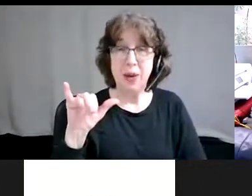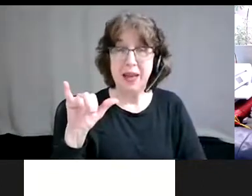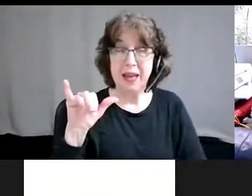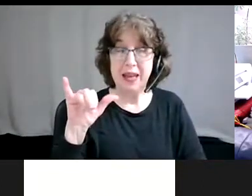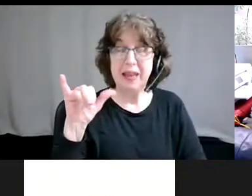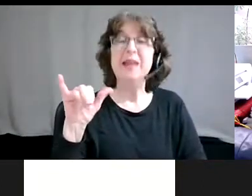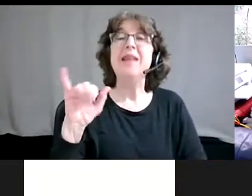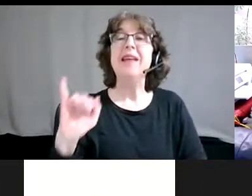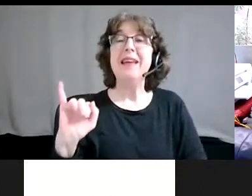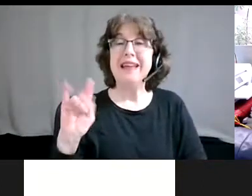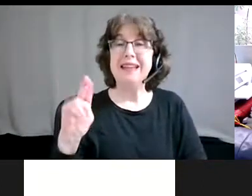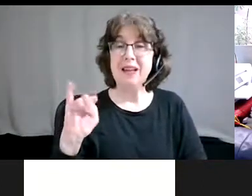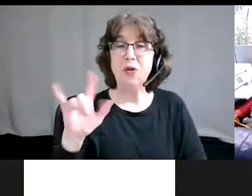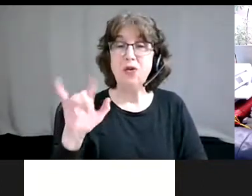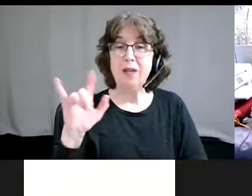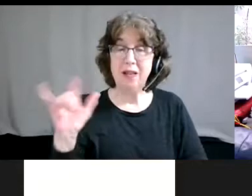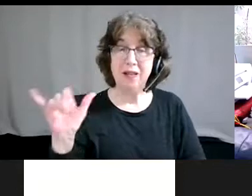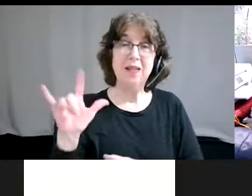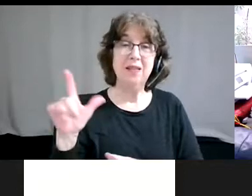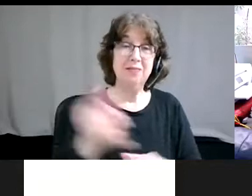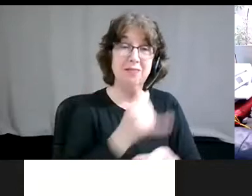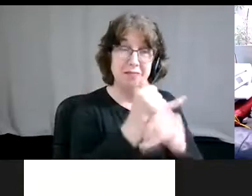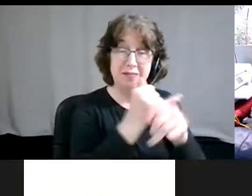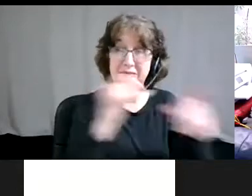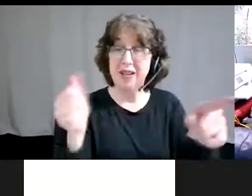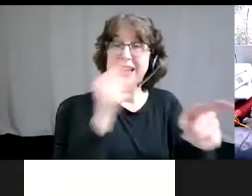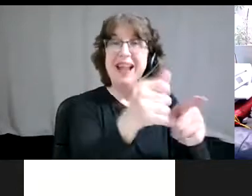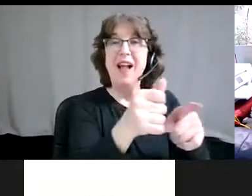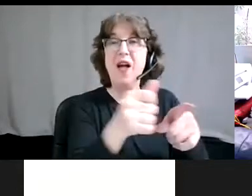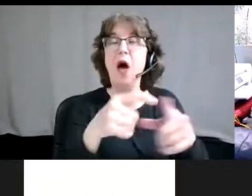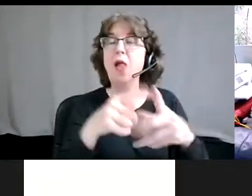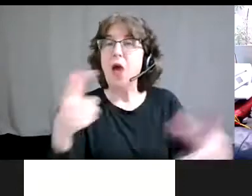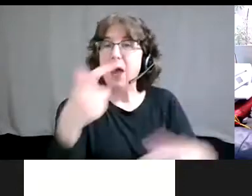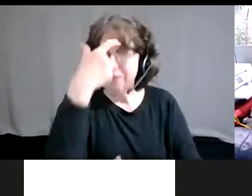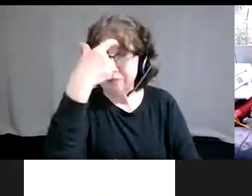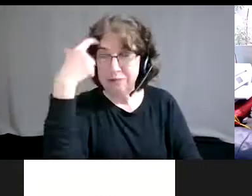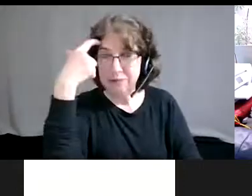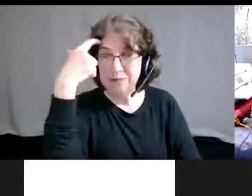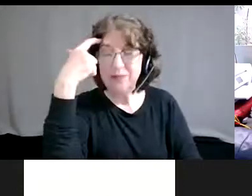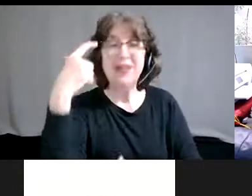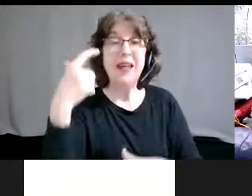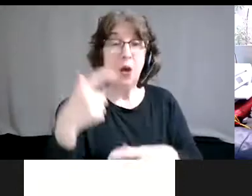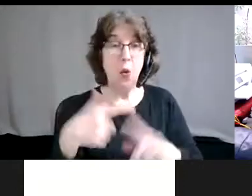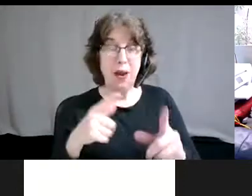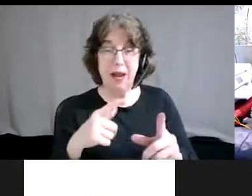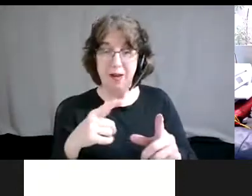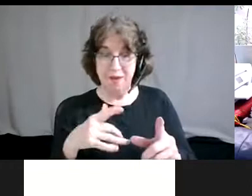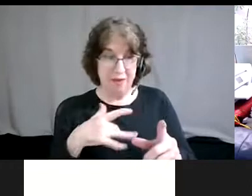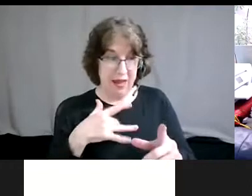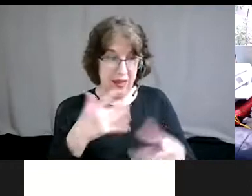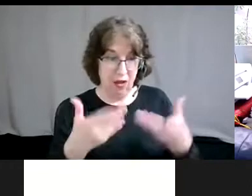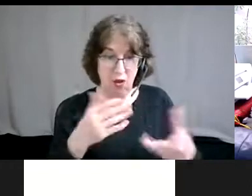or even lived reality of not really having a pathway out of it when we were ready to leave.